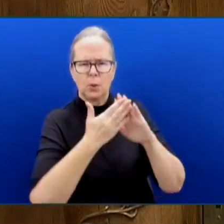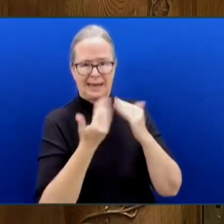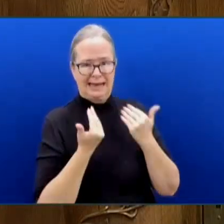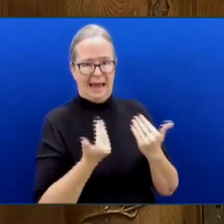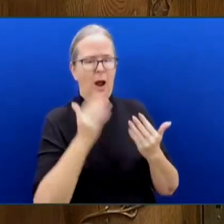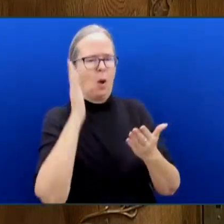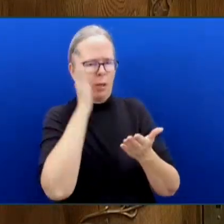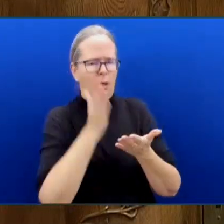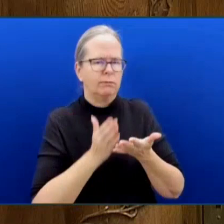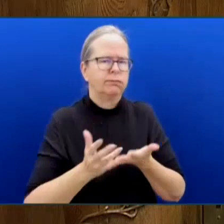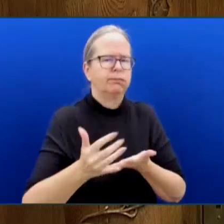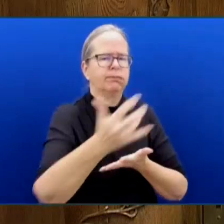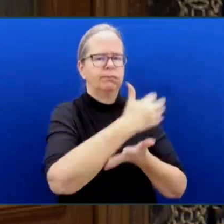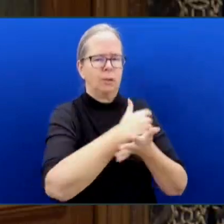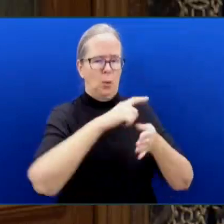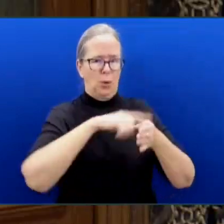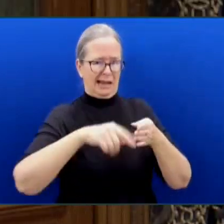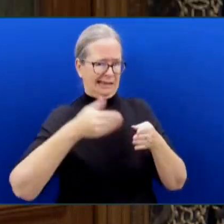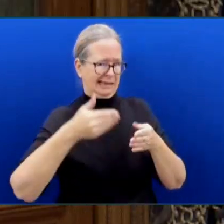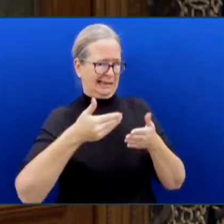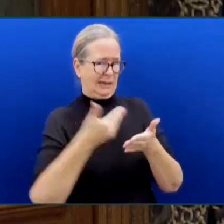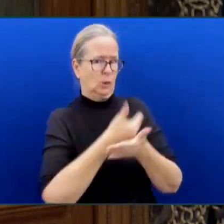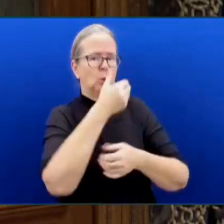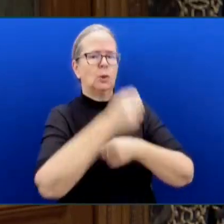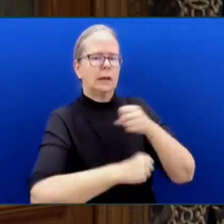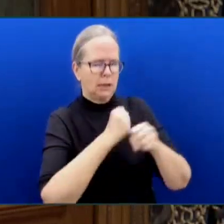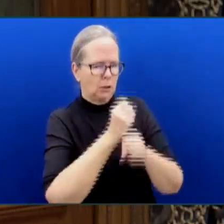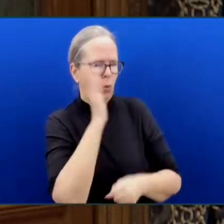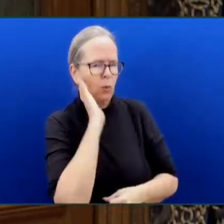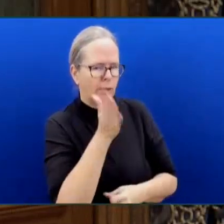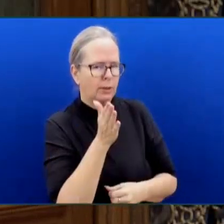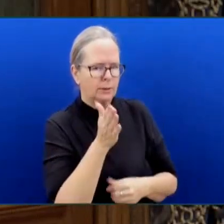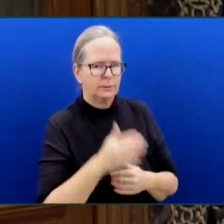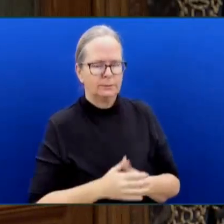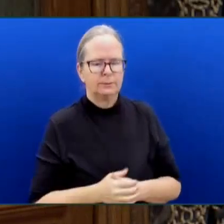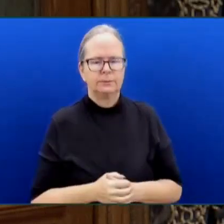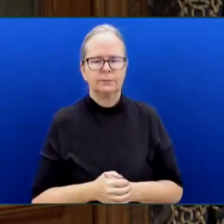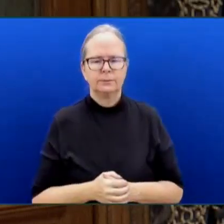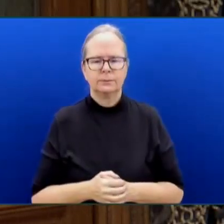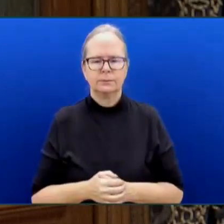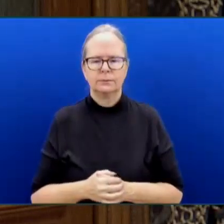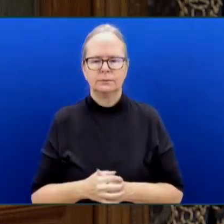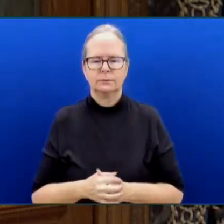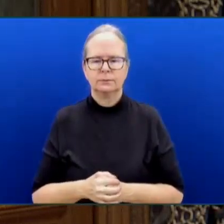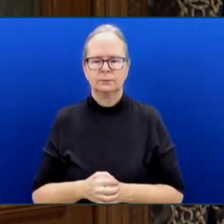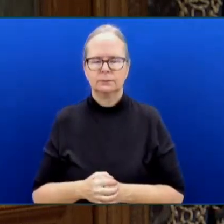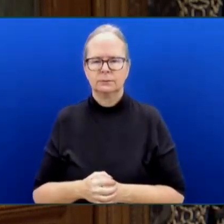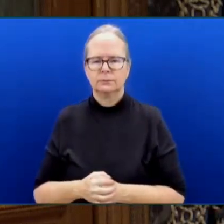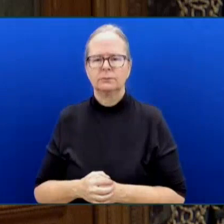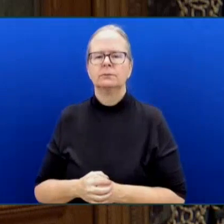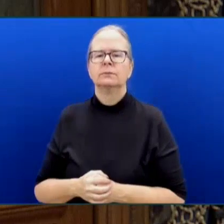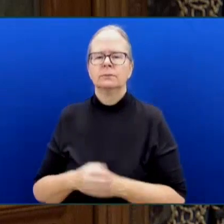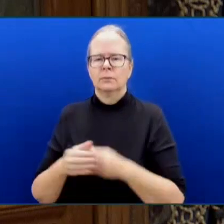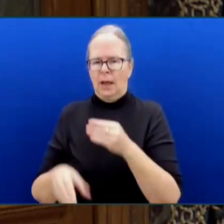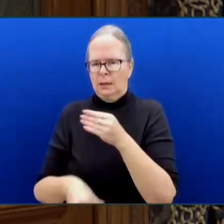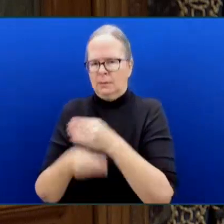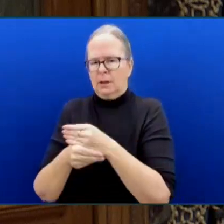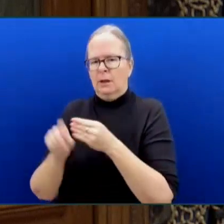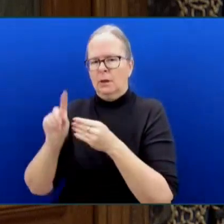Supplemental? Thank you, Mr. Speaker. I appreciate the minister's response. In the response,